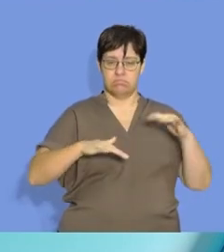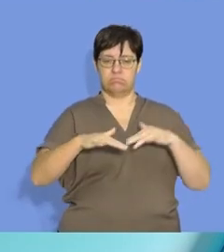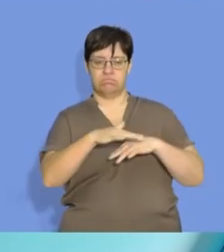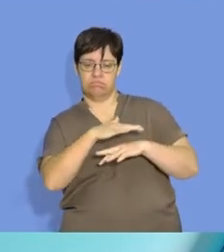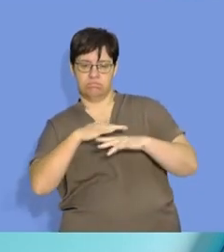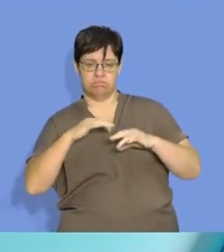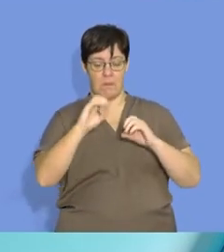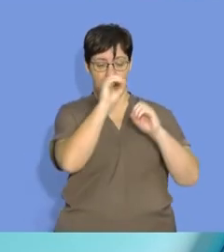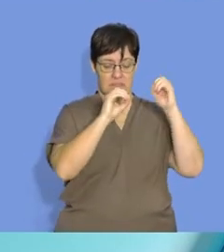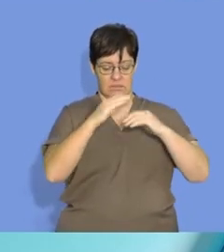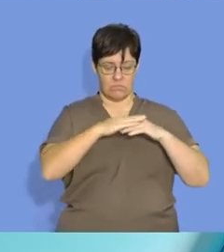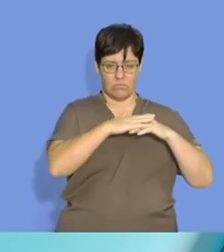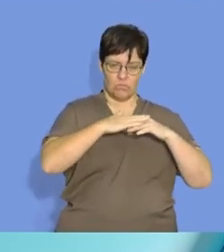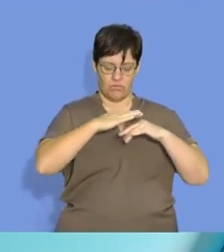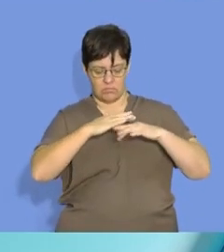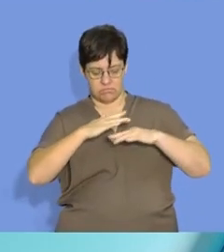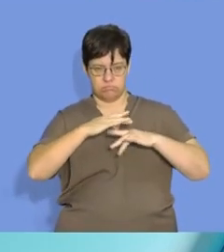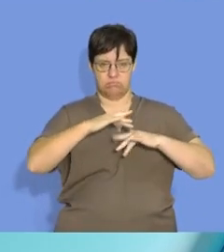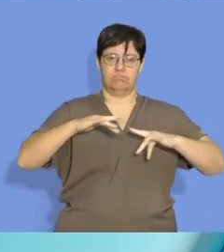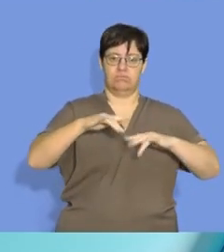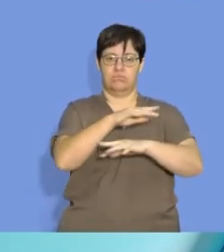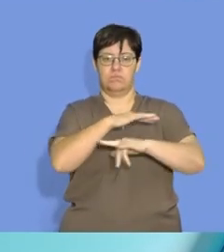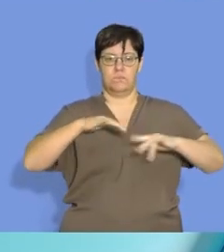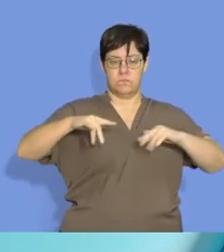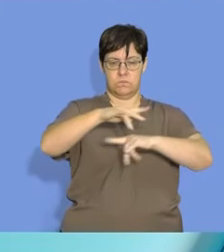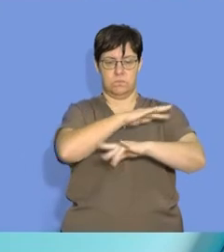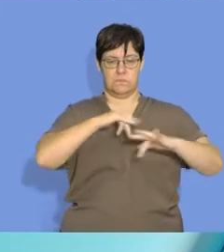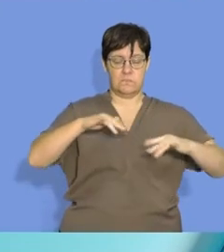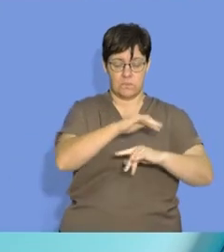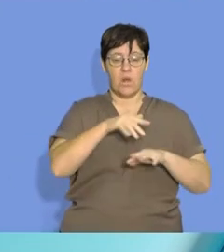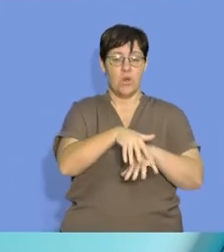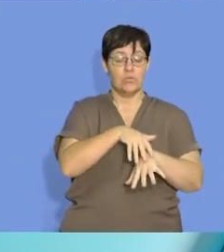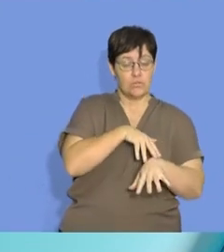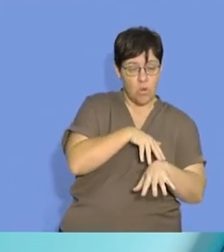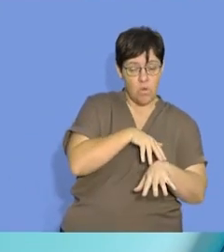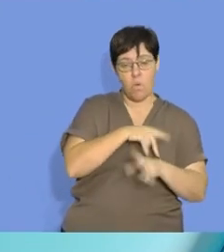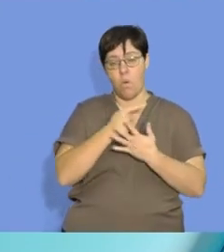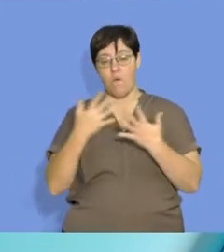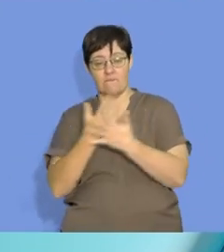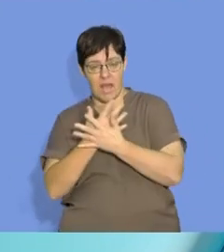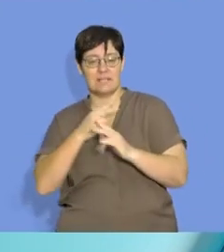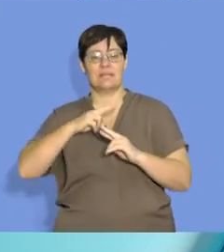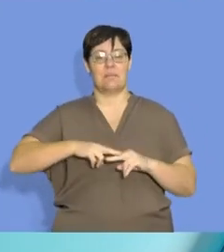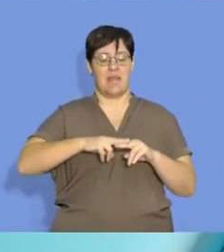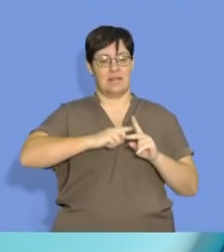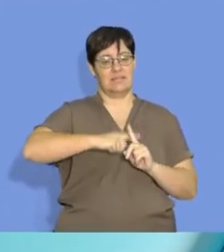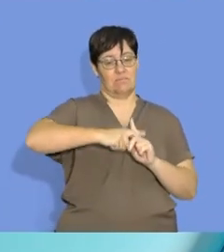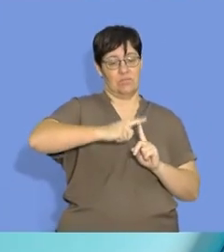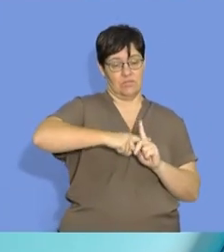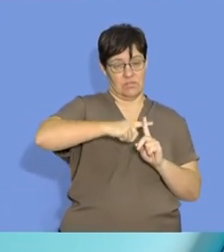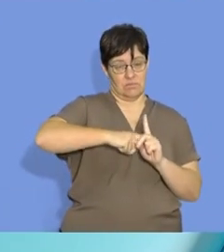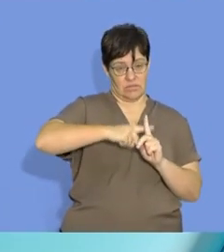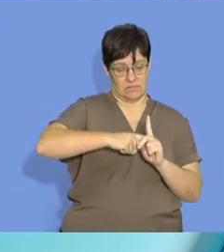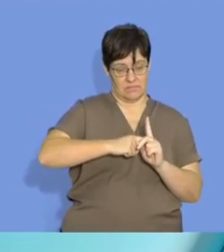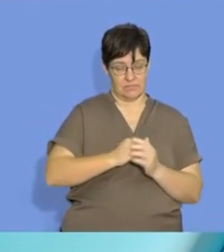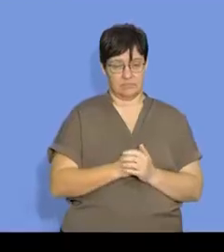in motion. And how fast or how slow they move actually is a factor of the temperature. Now,